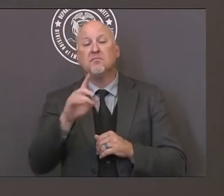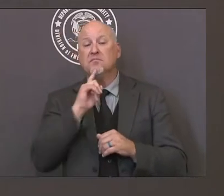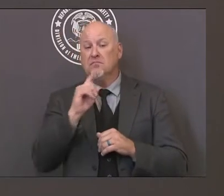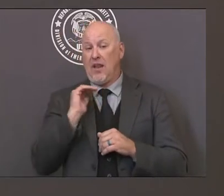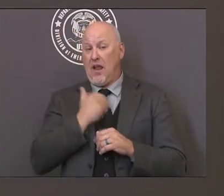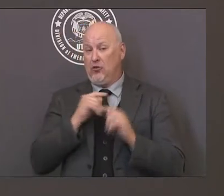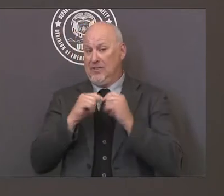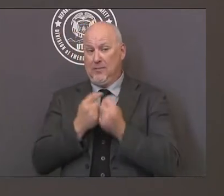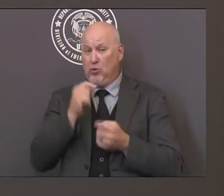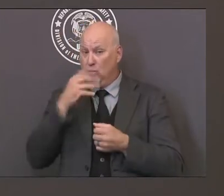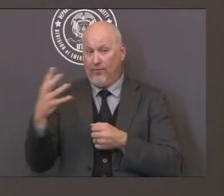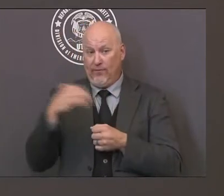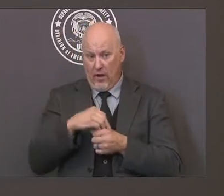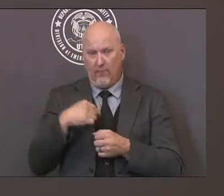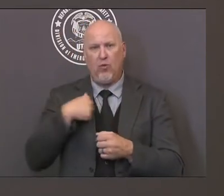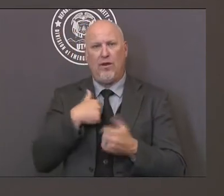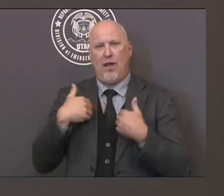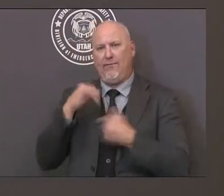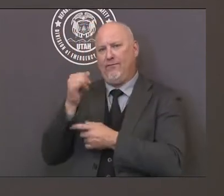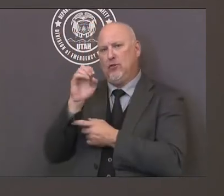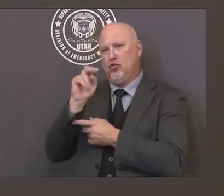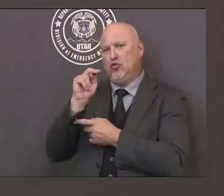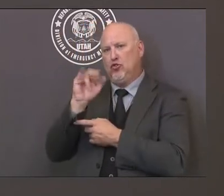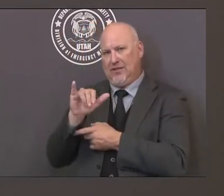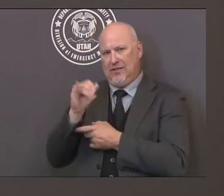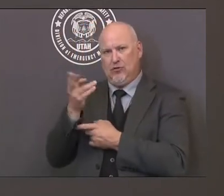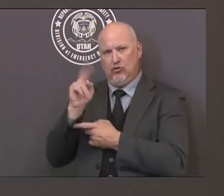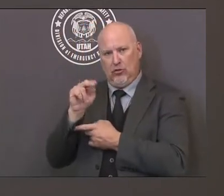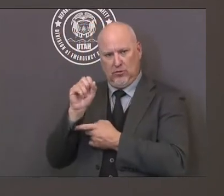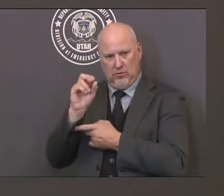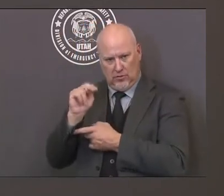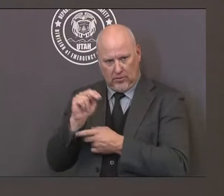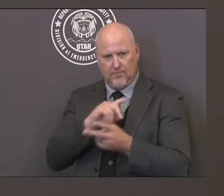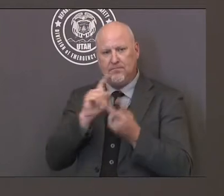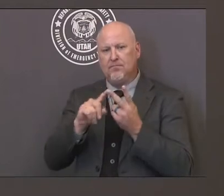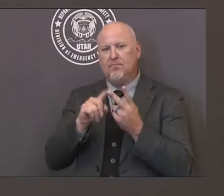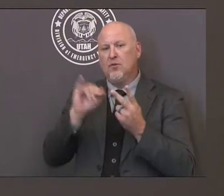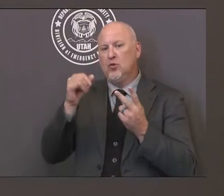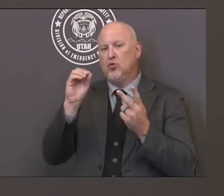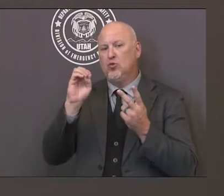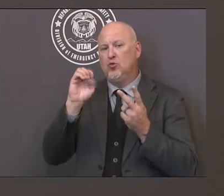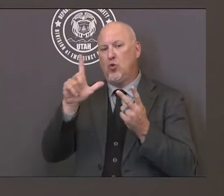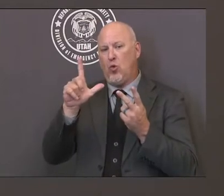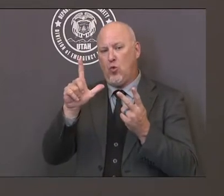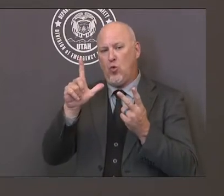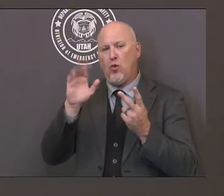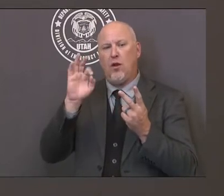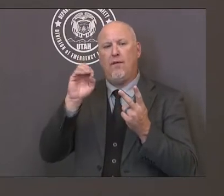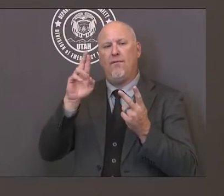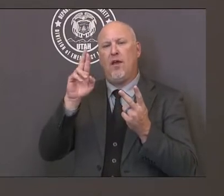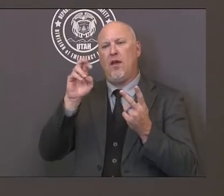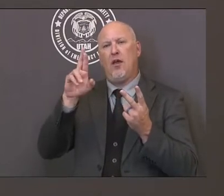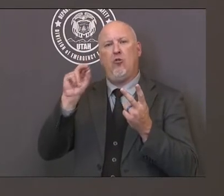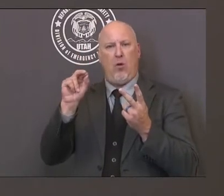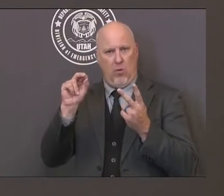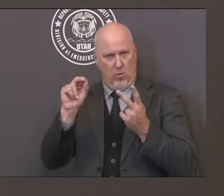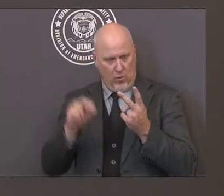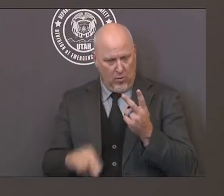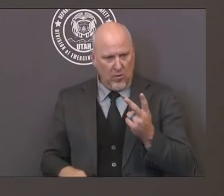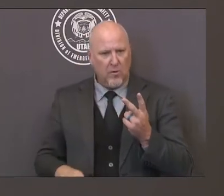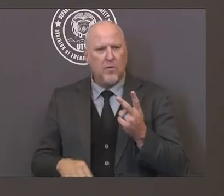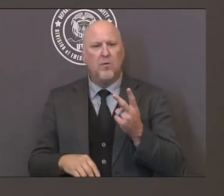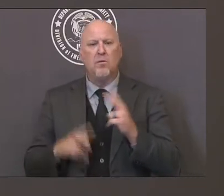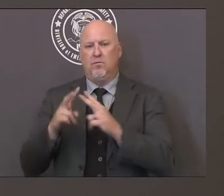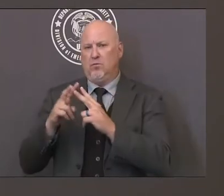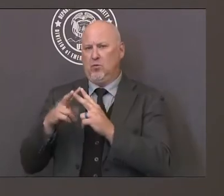put a lot of time into putting this together and getting input from all of the stakeholders to